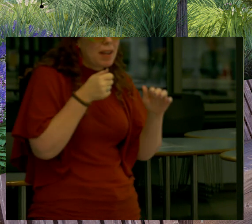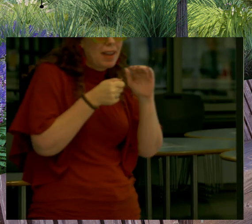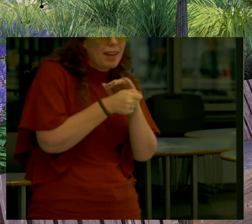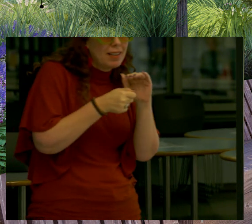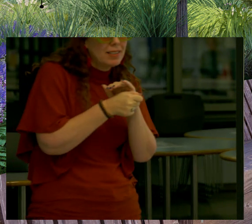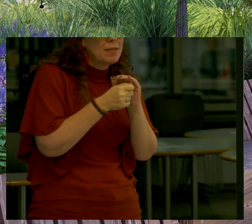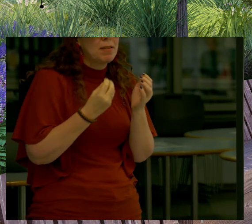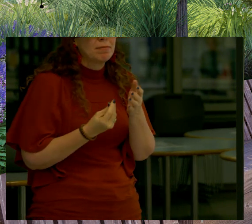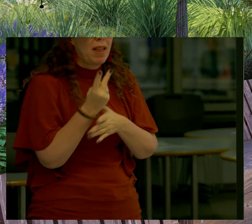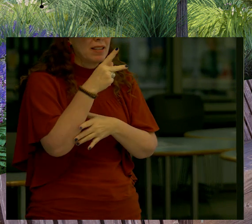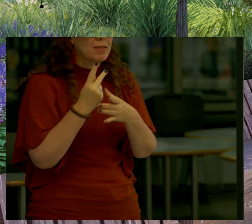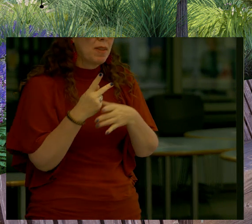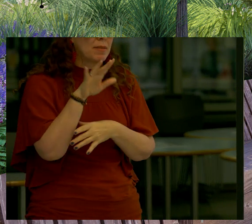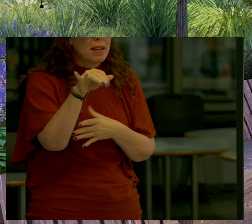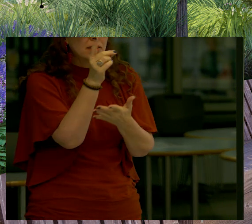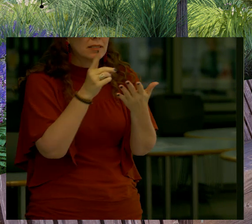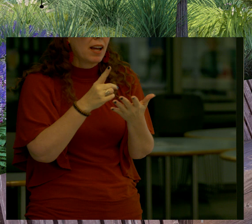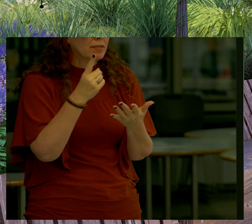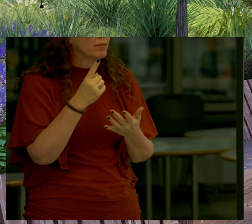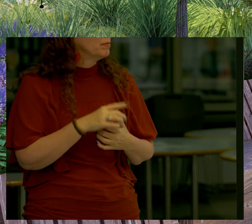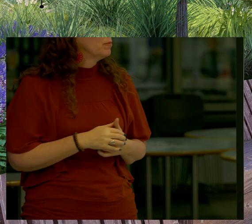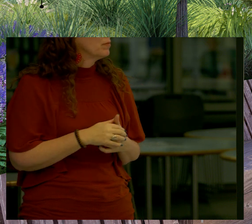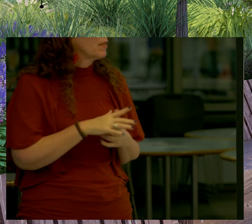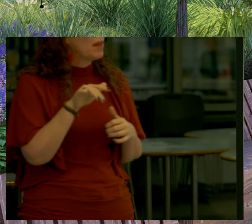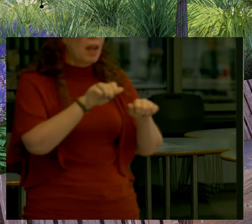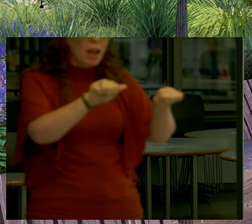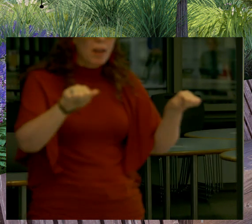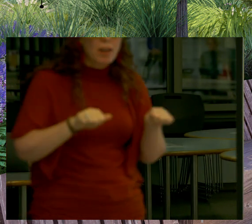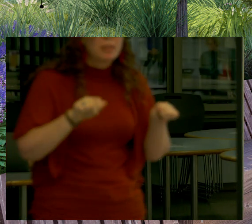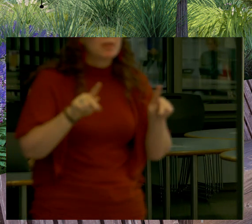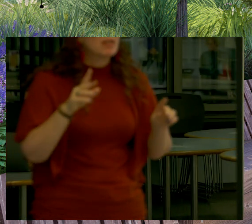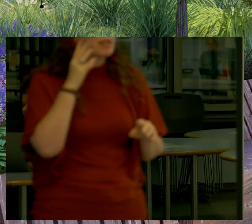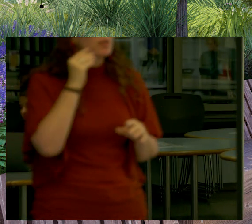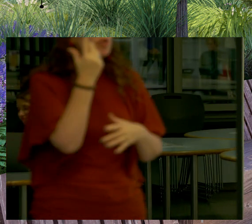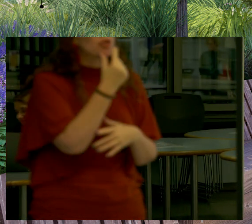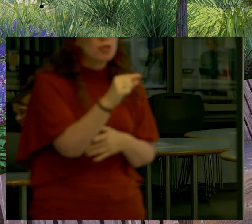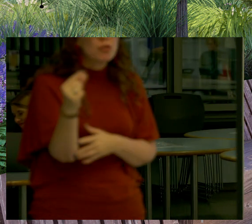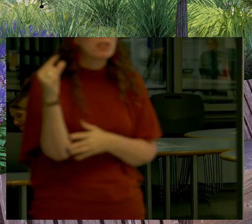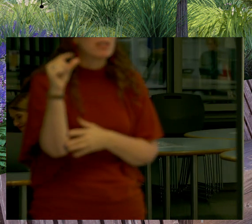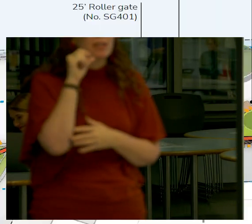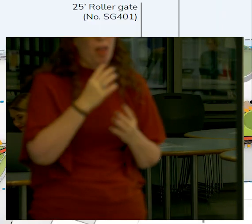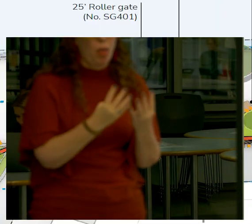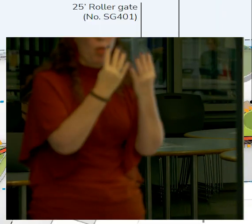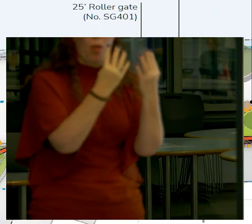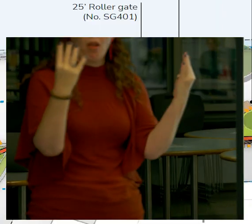by the plantings but that's by design right because we want to make this an area where people are experiencing the green and the plantings and not the wall